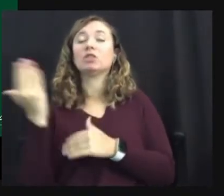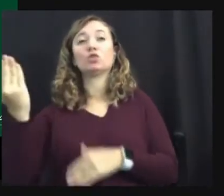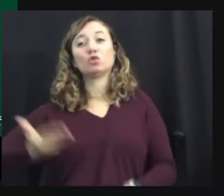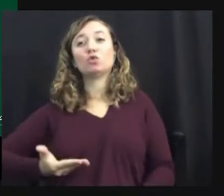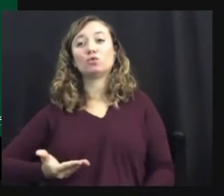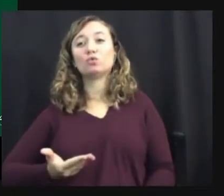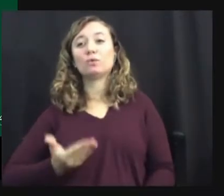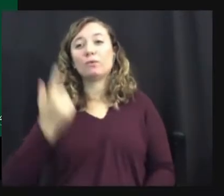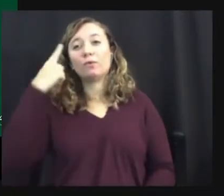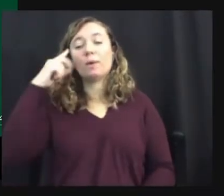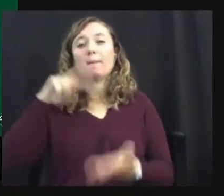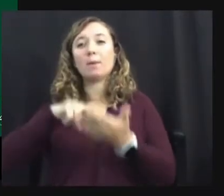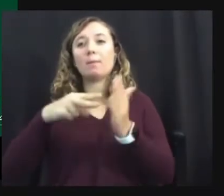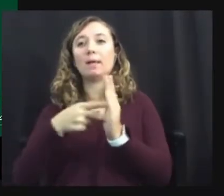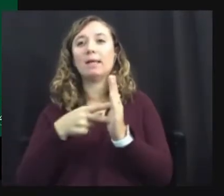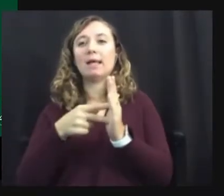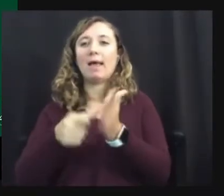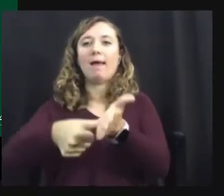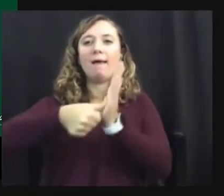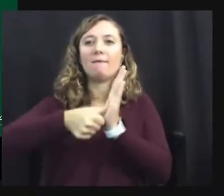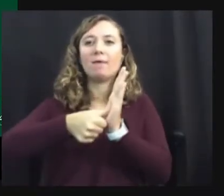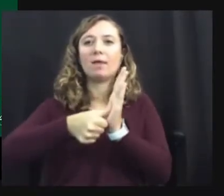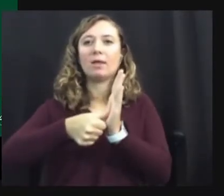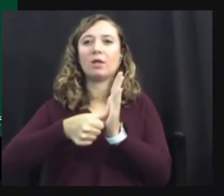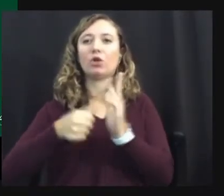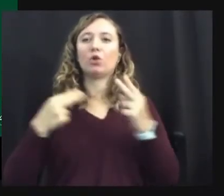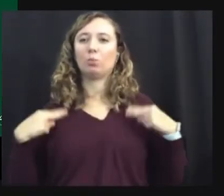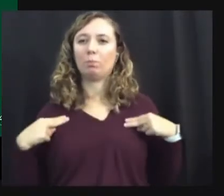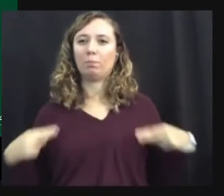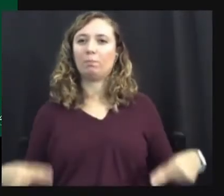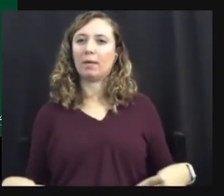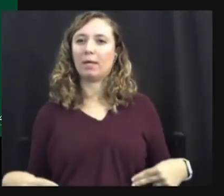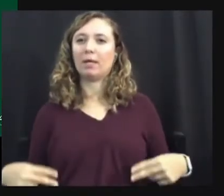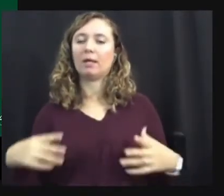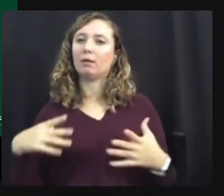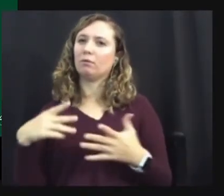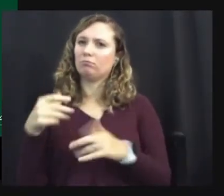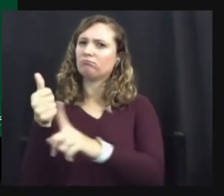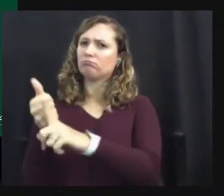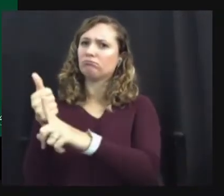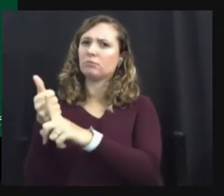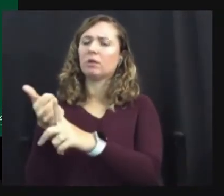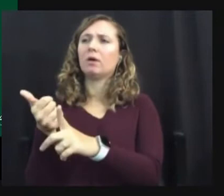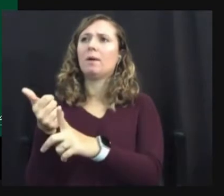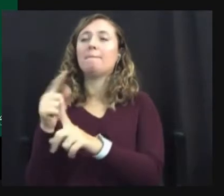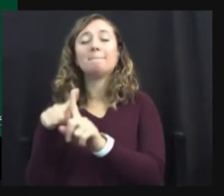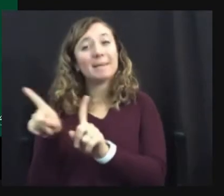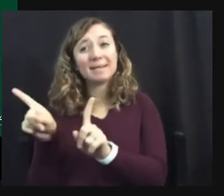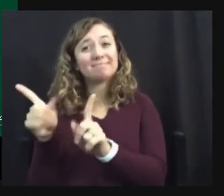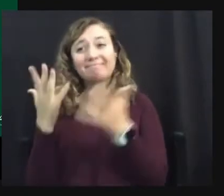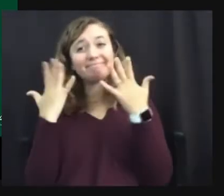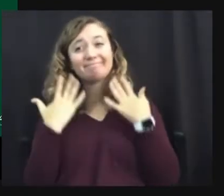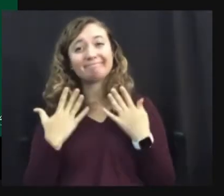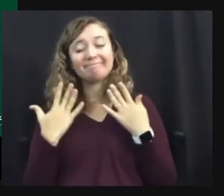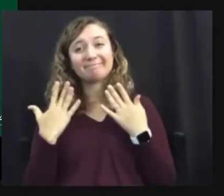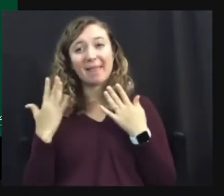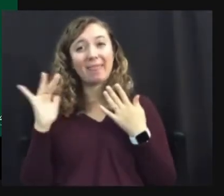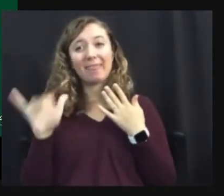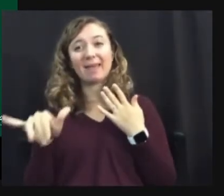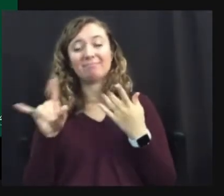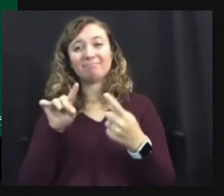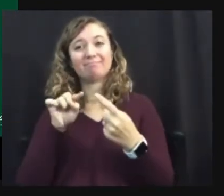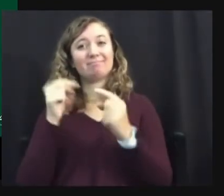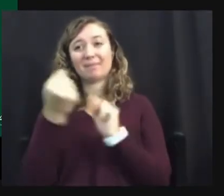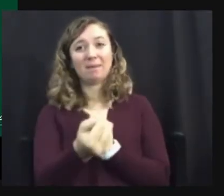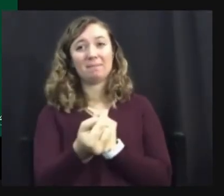purpose of trying to emphasize the humanity of the person being discussed, but unfortunately it actually has the opposite